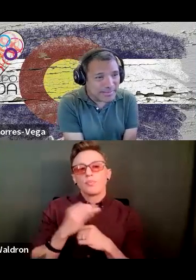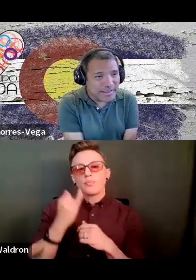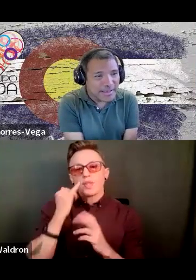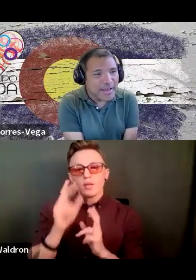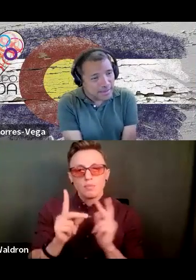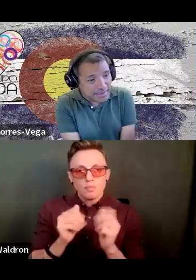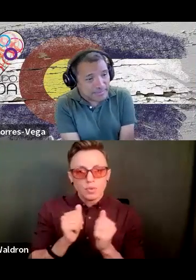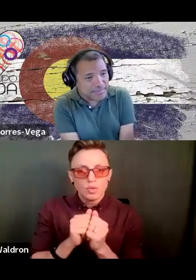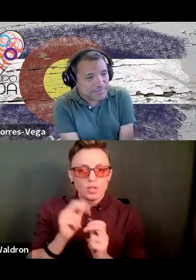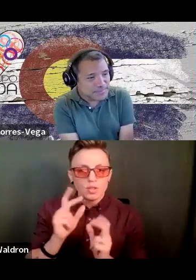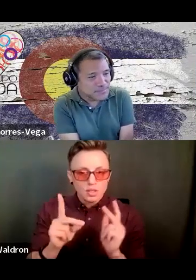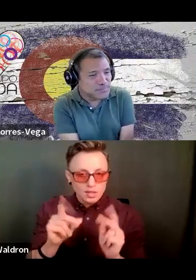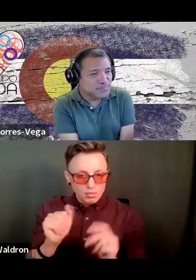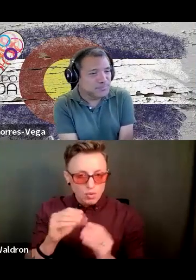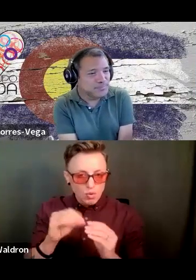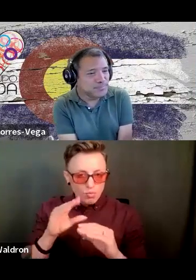start with Gabe.